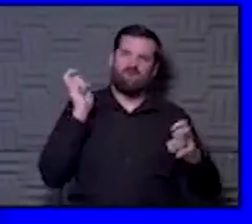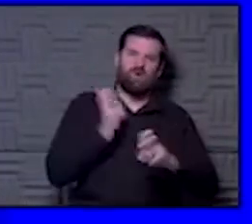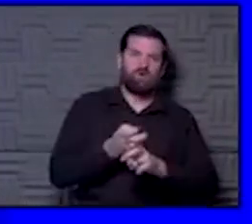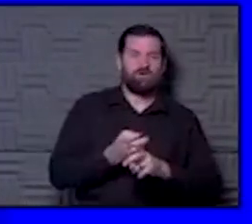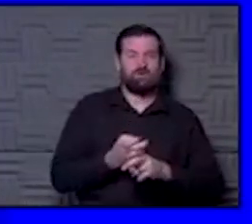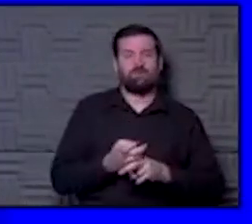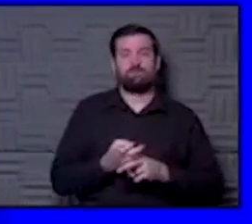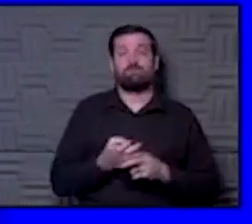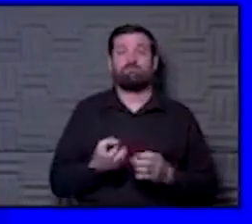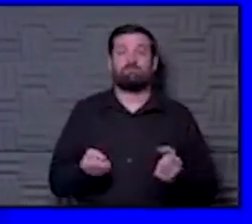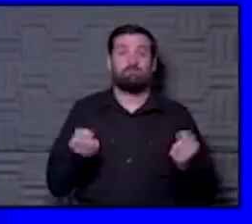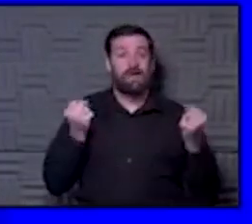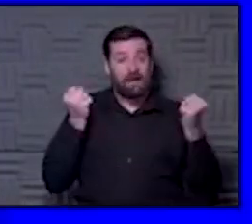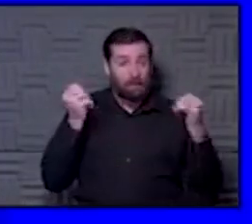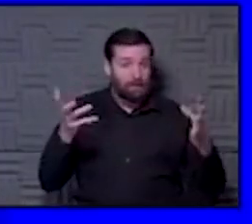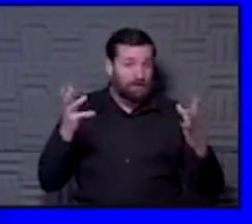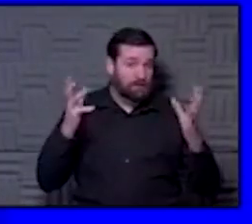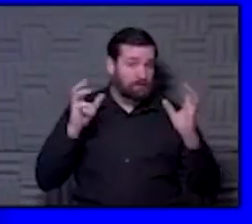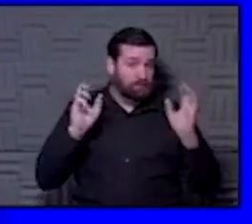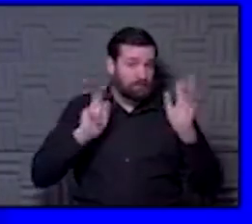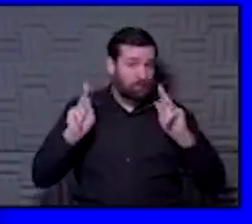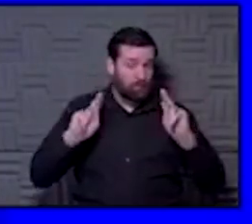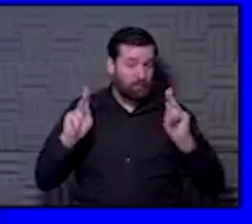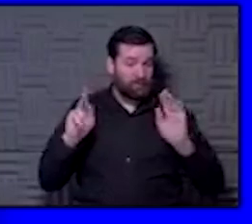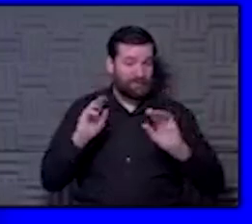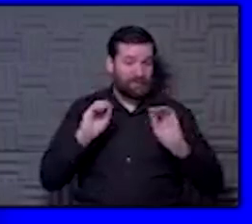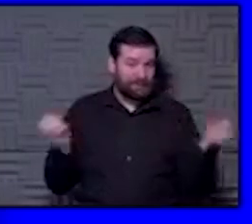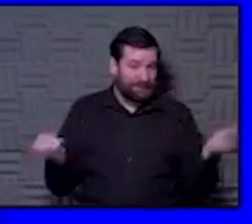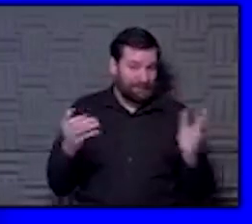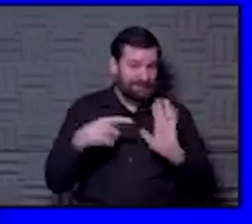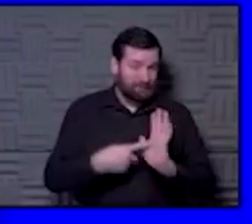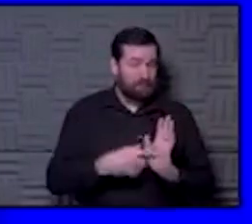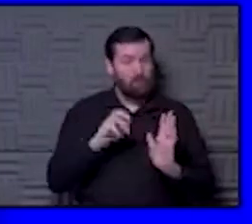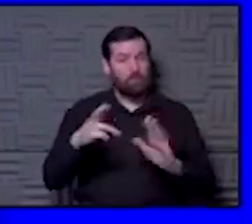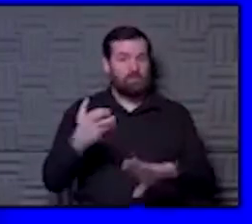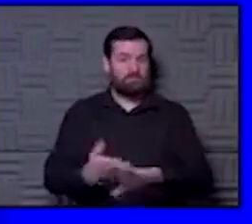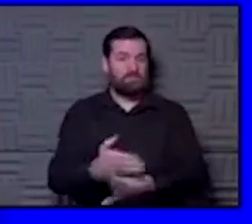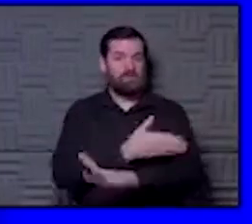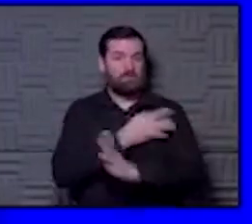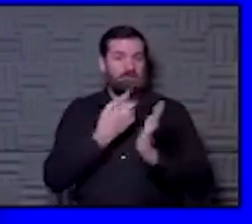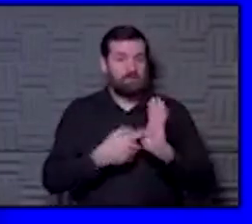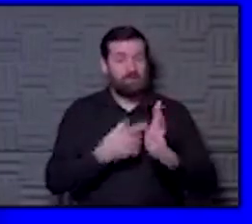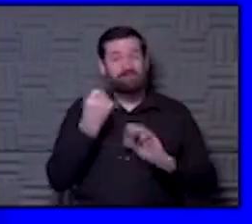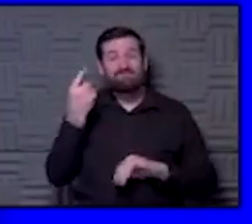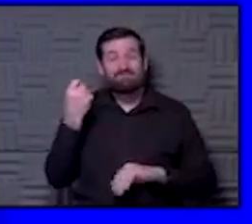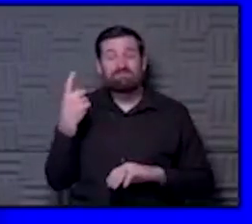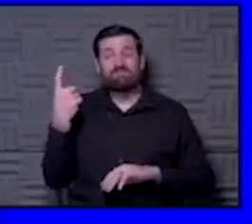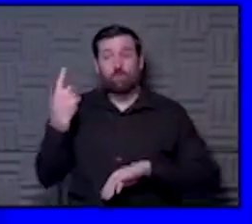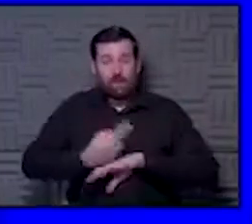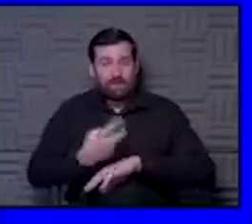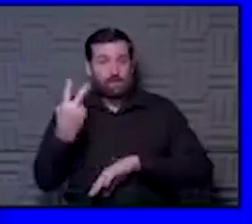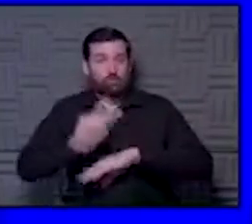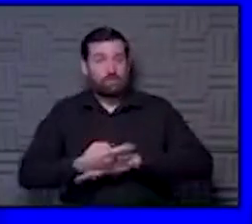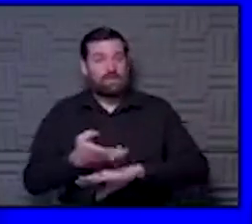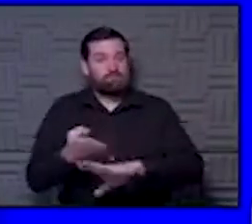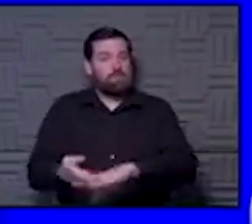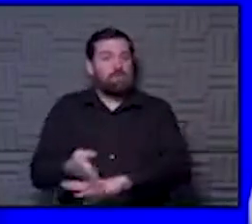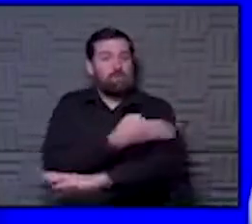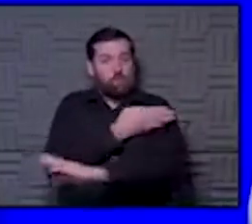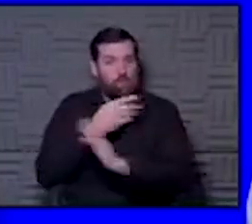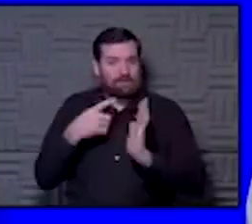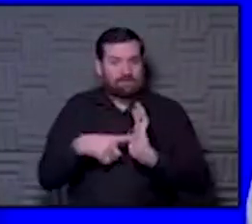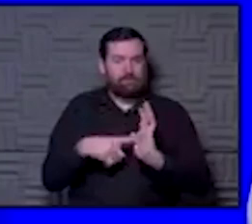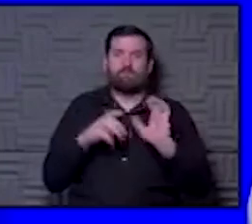of the level of asymptomatic or pre-symptomatic people and the fact that you can spread this disease one, if not two days before any symptoms